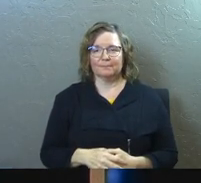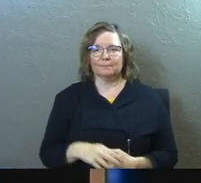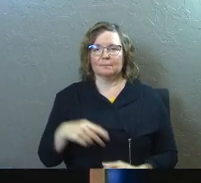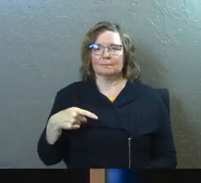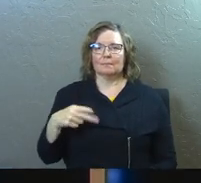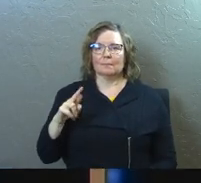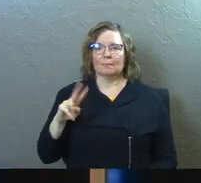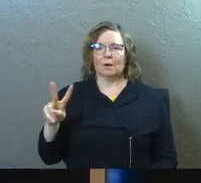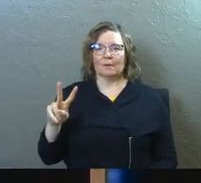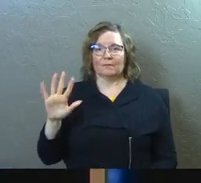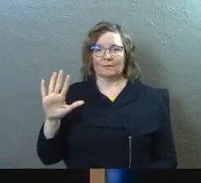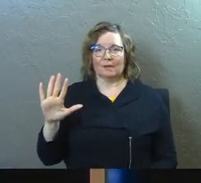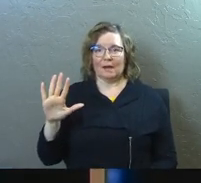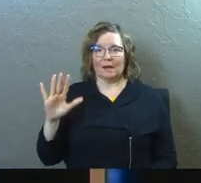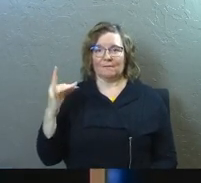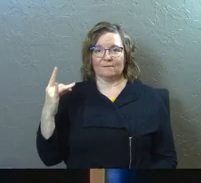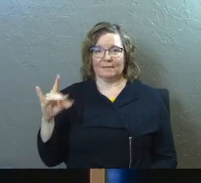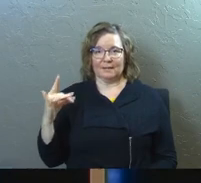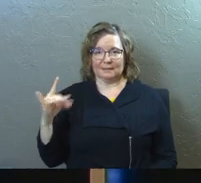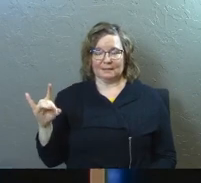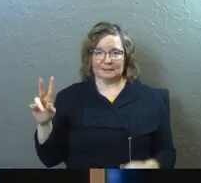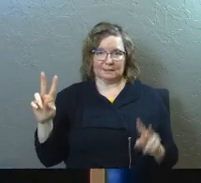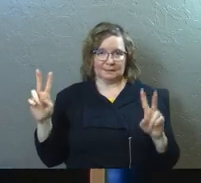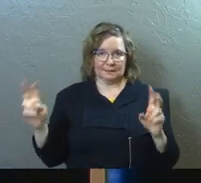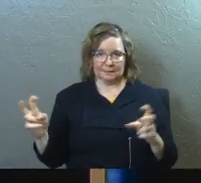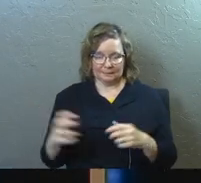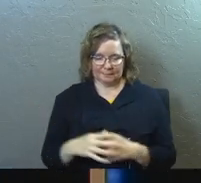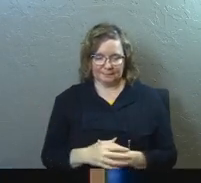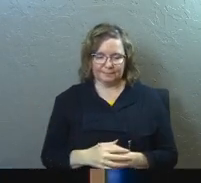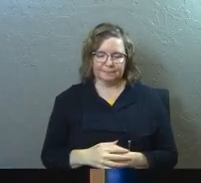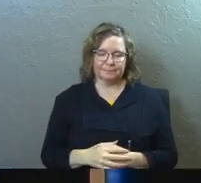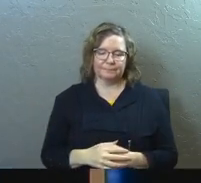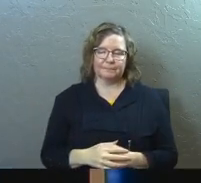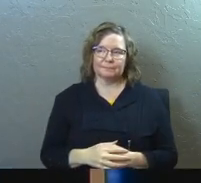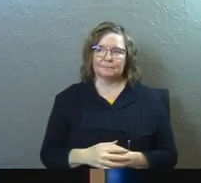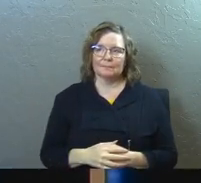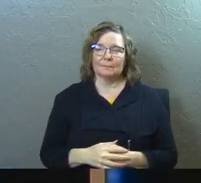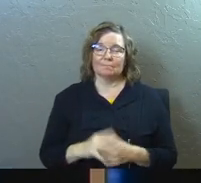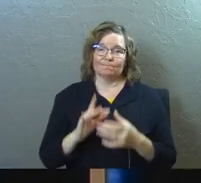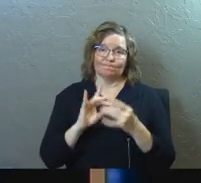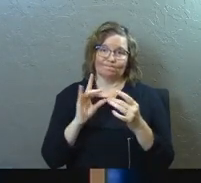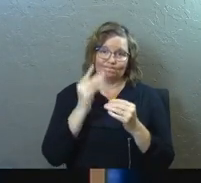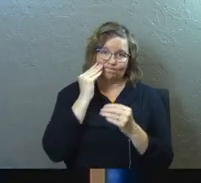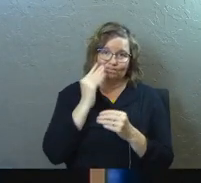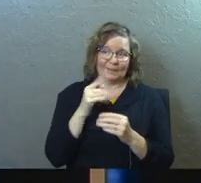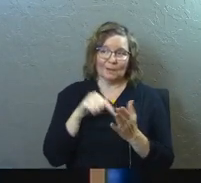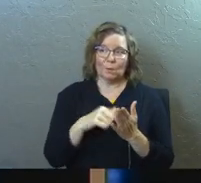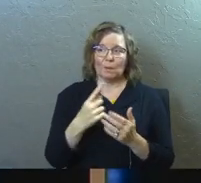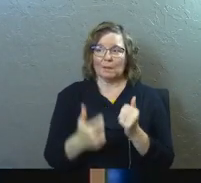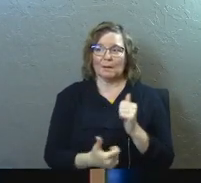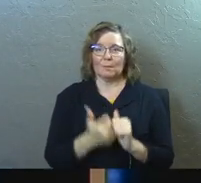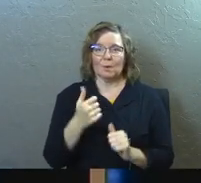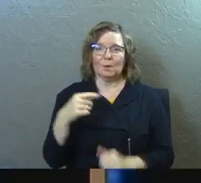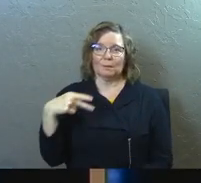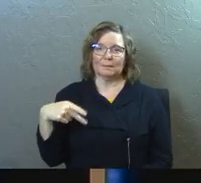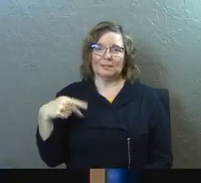Proverbs 5, 18. I'm going to read to you. And my disclaimer up front is this is one of the most PG-13 verses